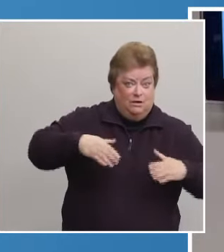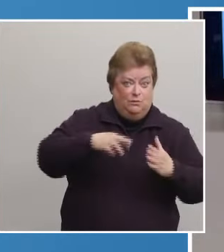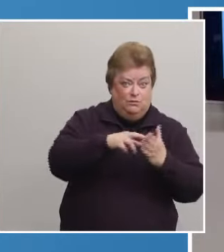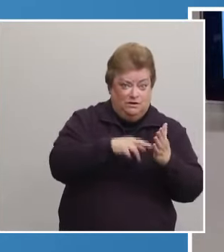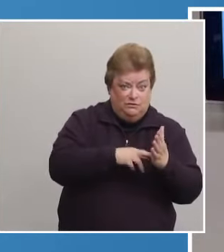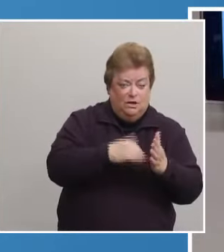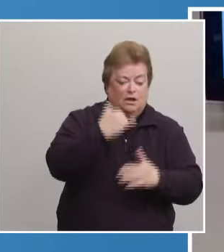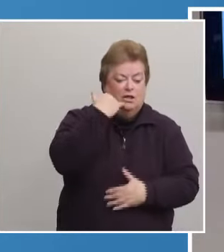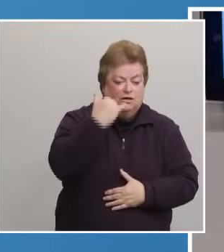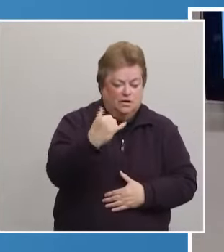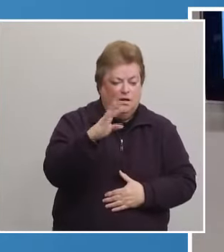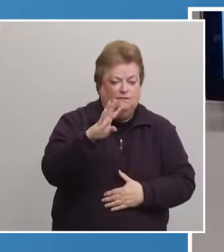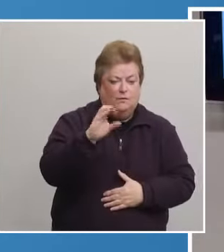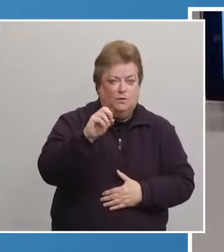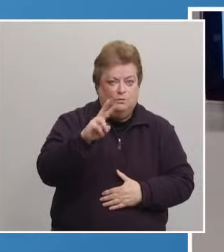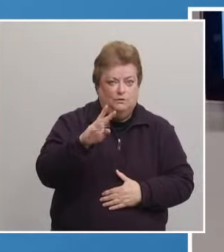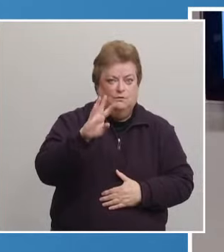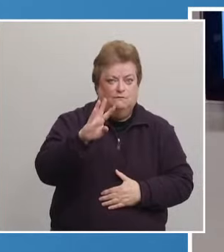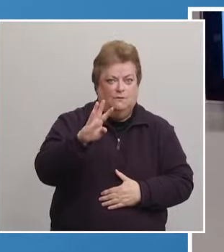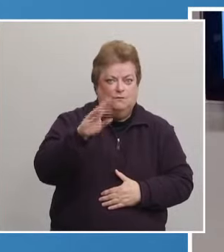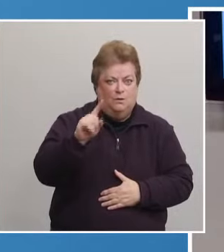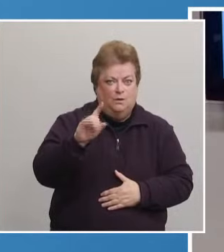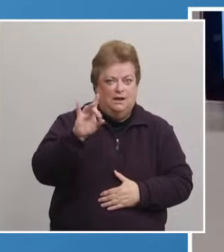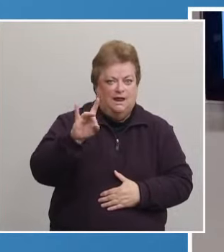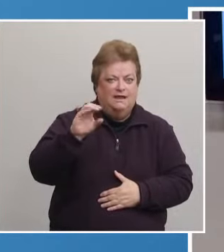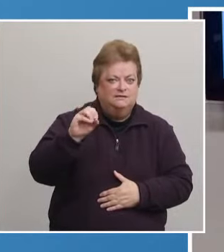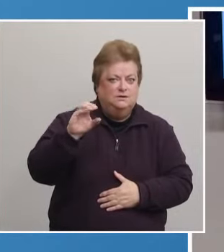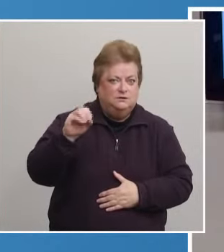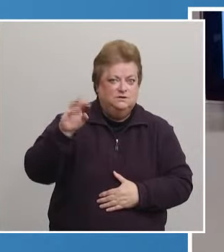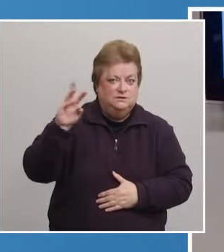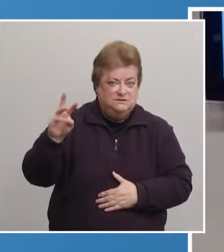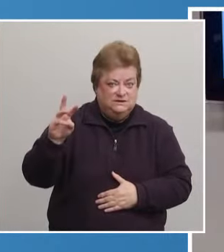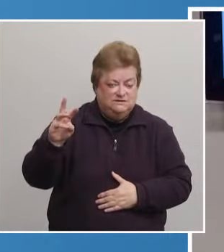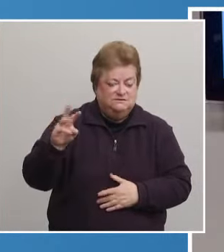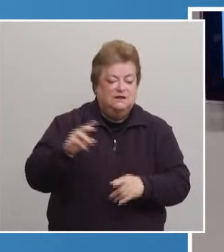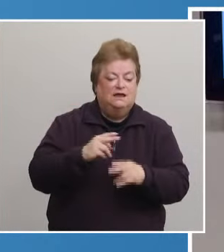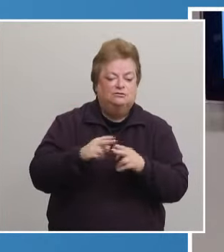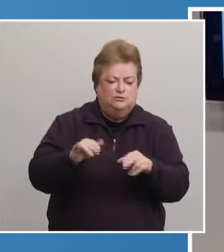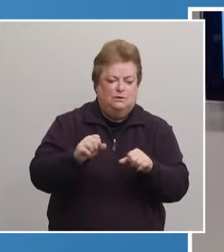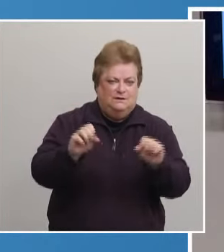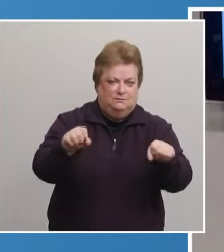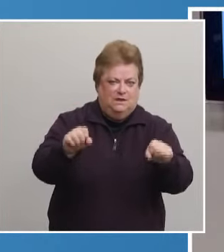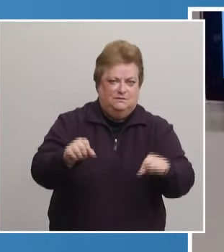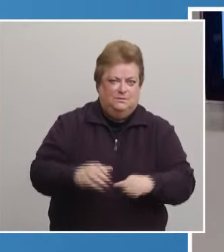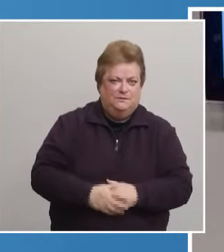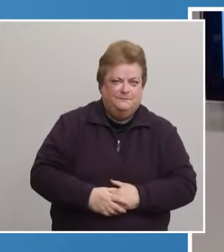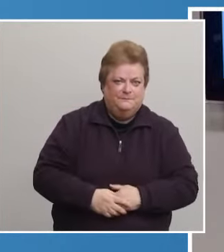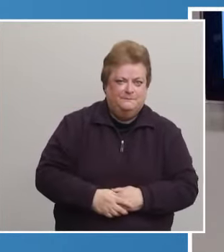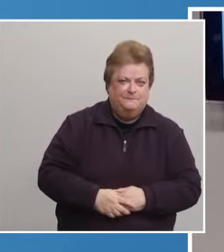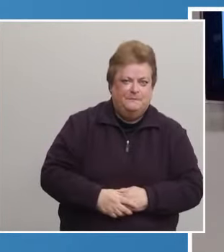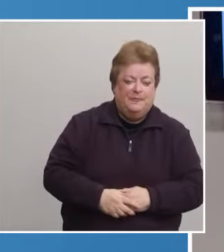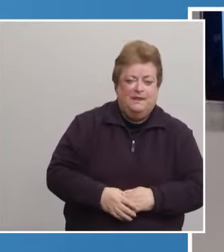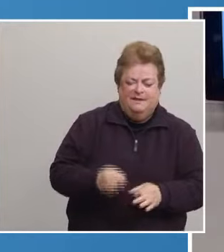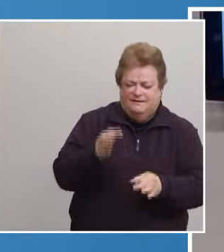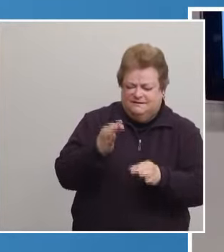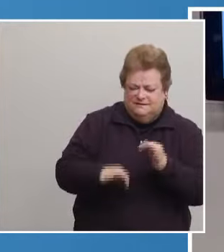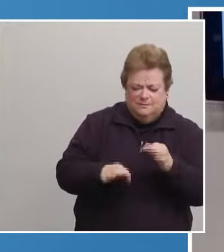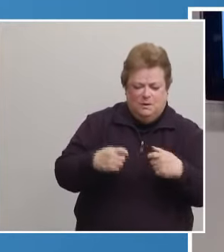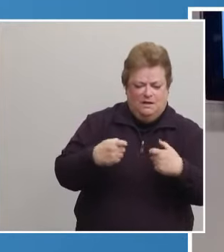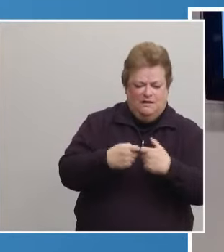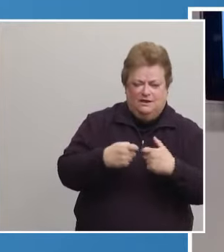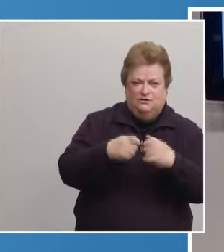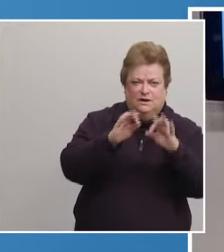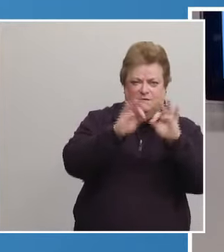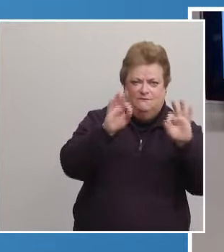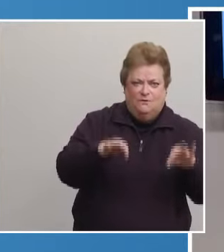call 402-441-8006 as soon as possible. The simple electronic